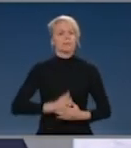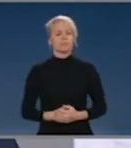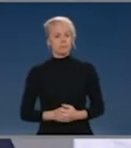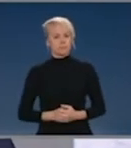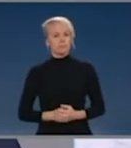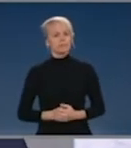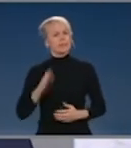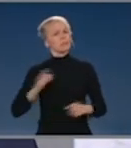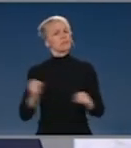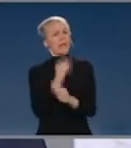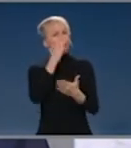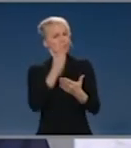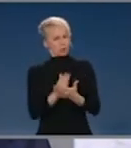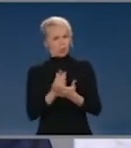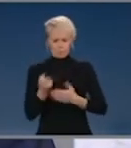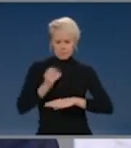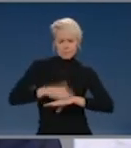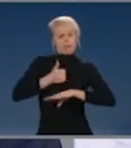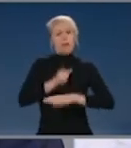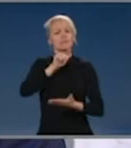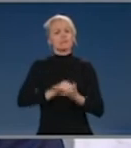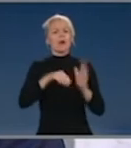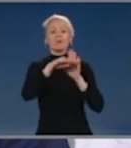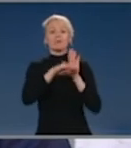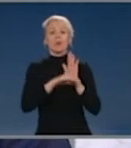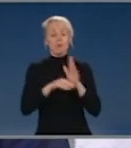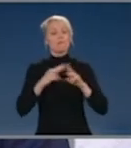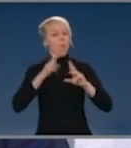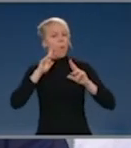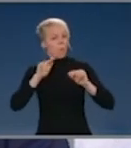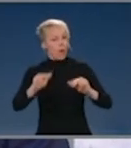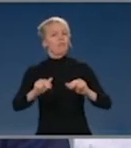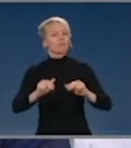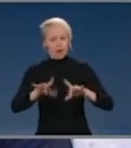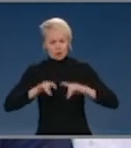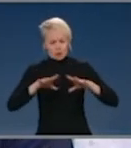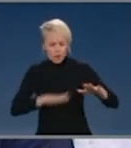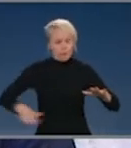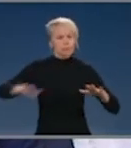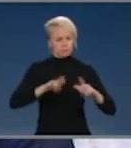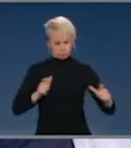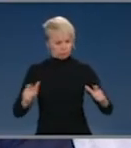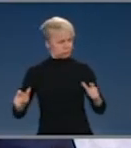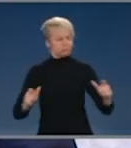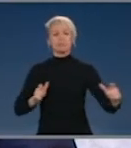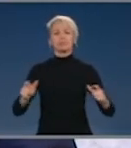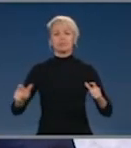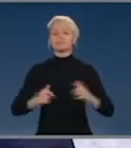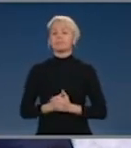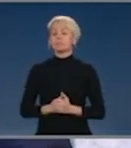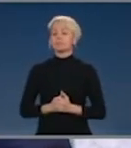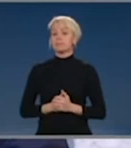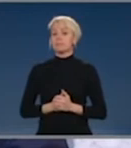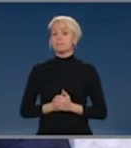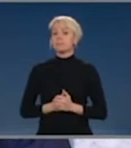appropriate protections are in place. And so, with the appointment of David Irvine some years ago, that